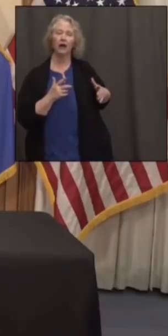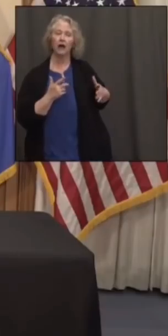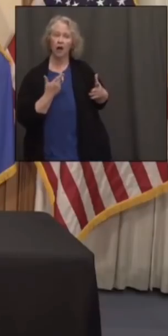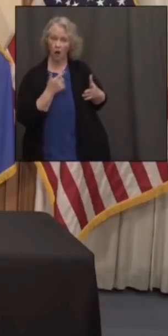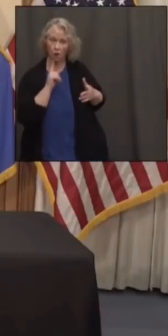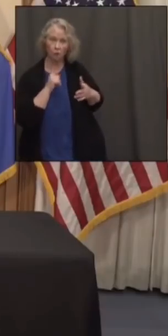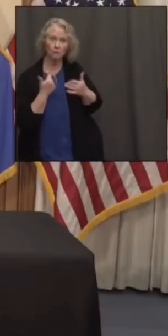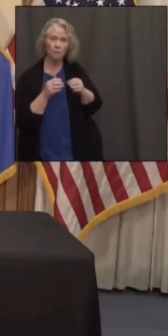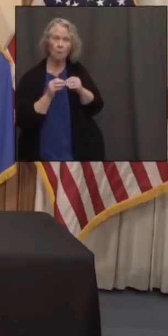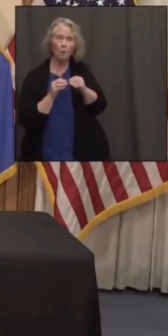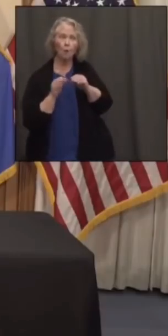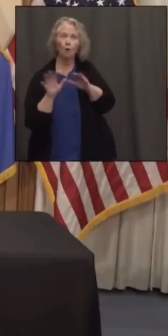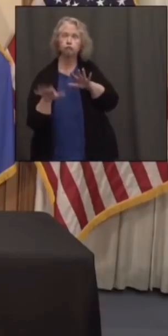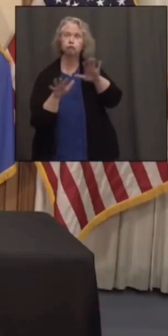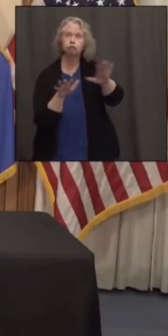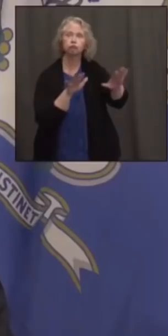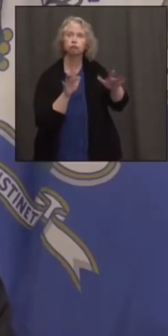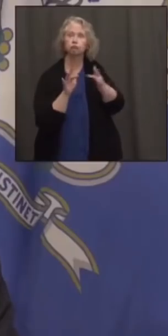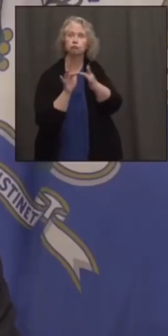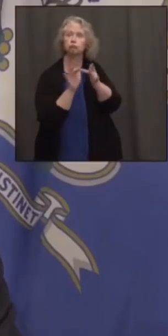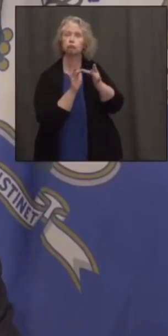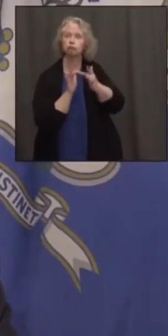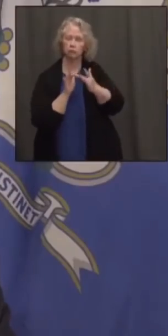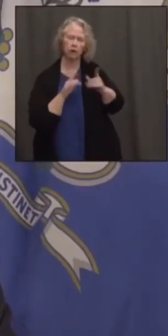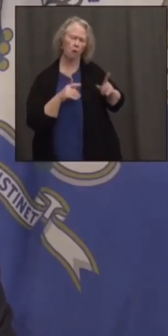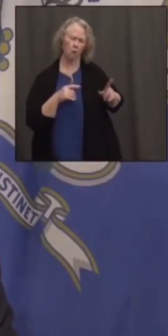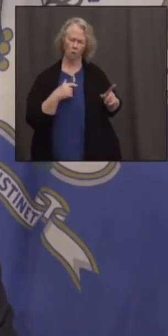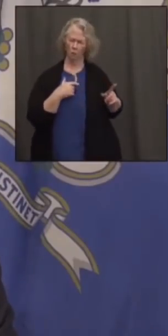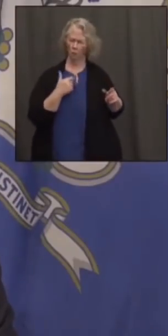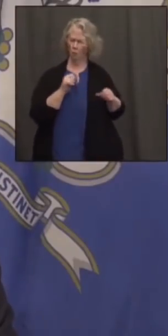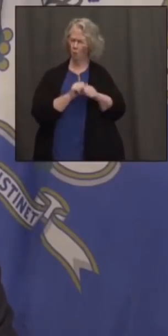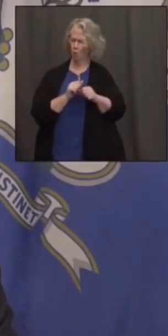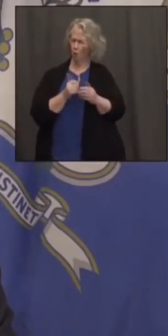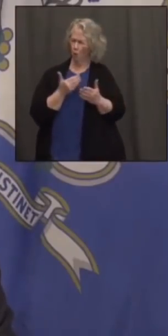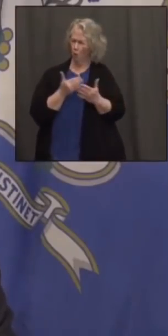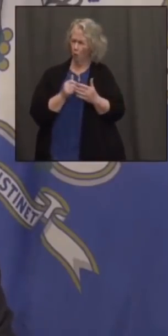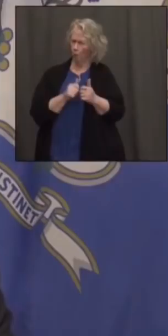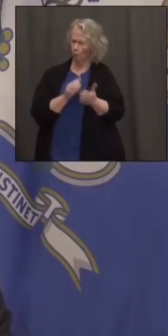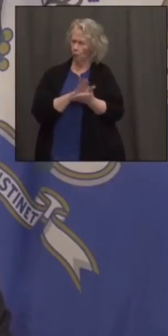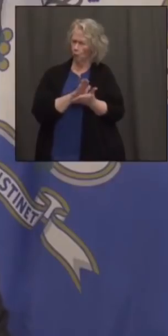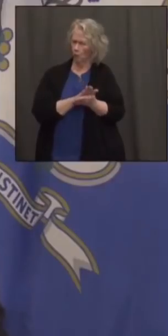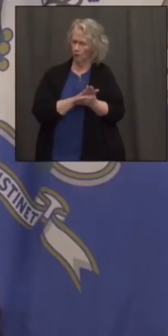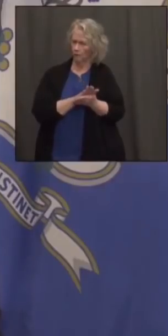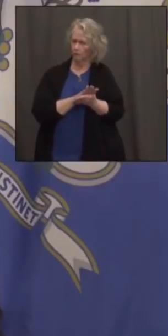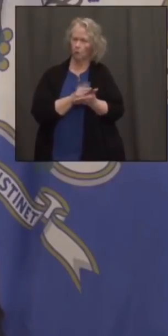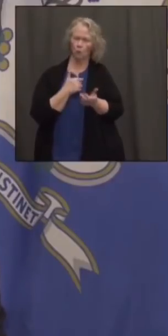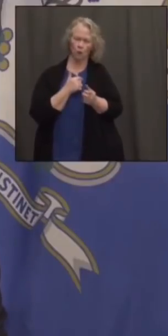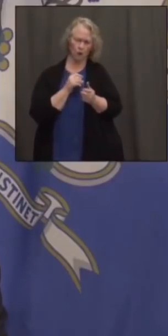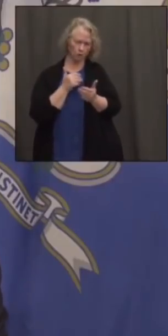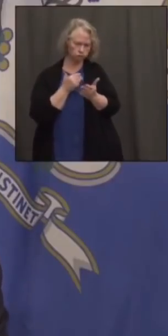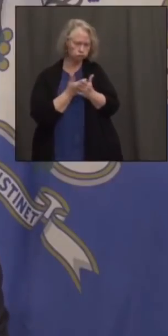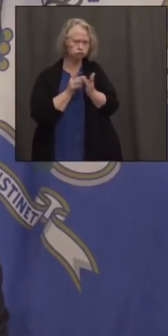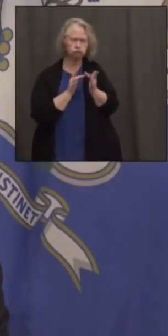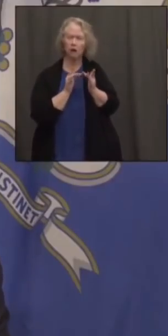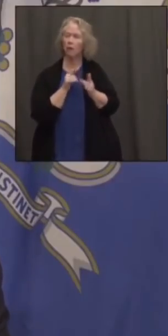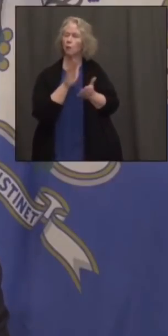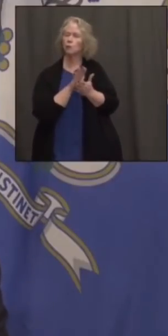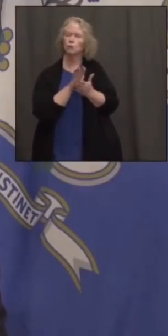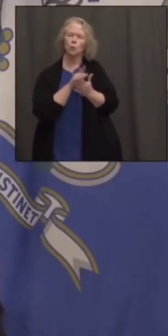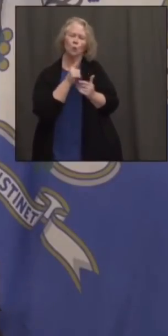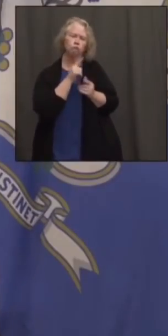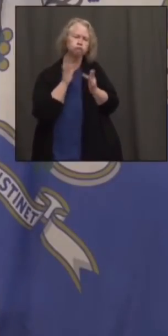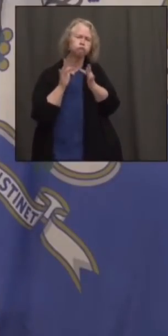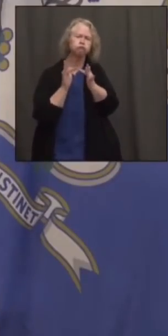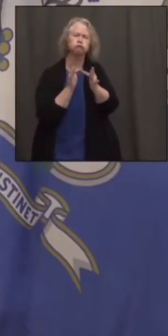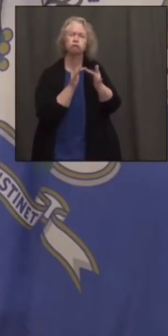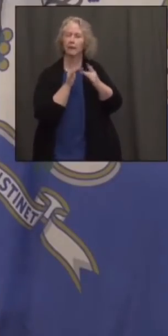proactive outreach to that? Well, for starters, Alex, we're working very closely with the schools. And the schools have great outreach to the